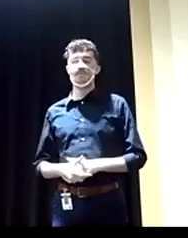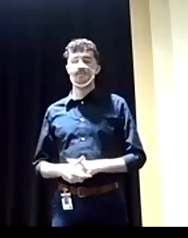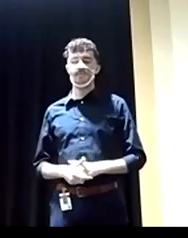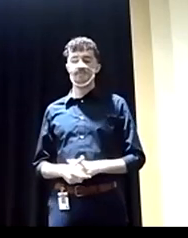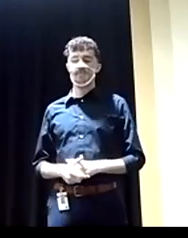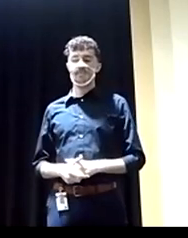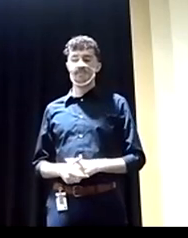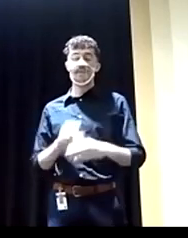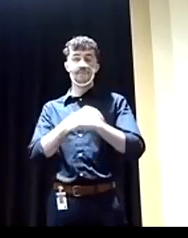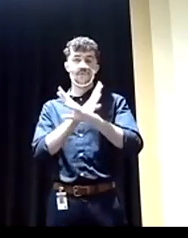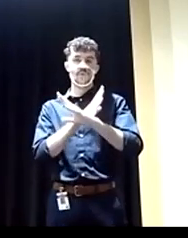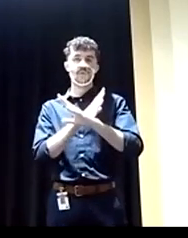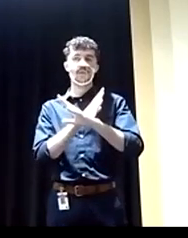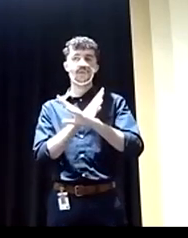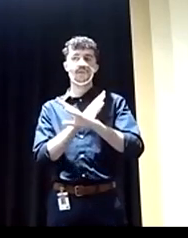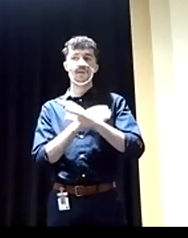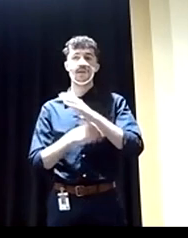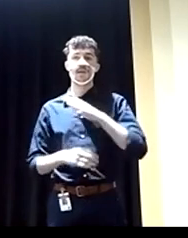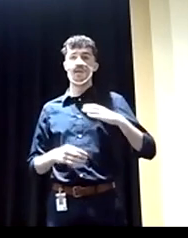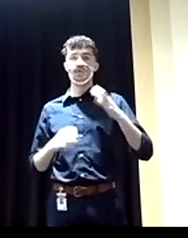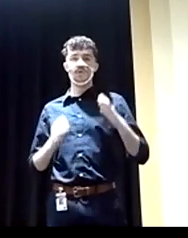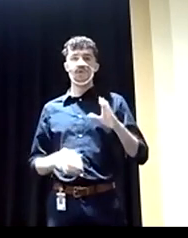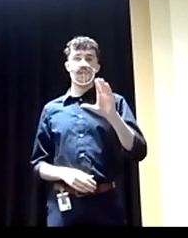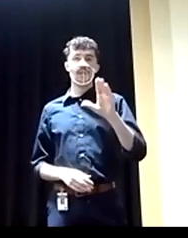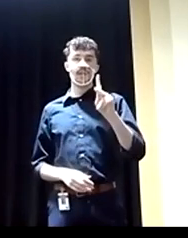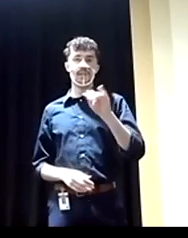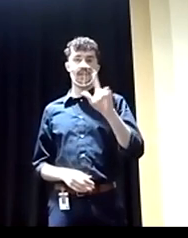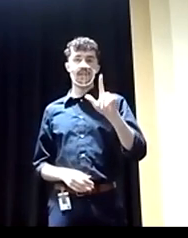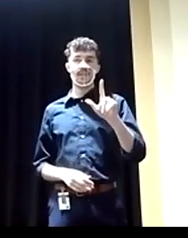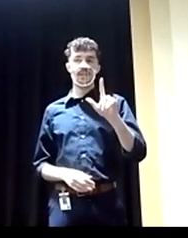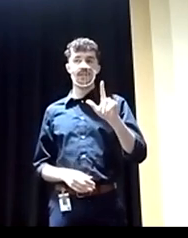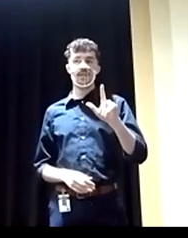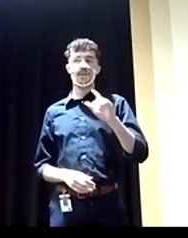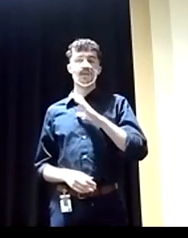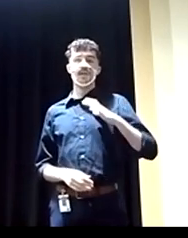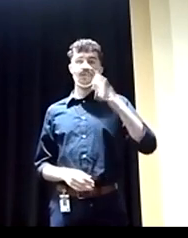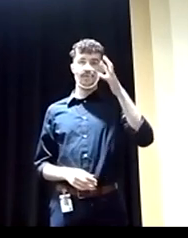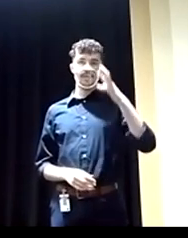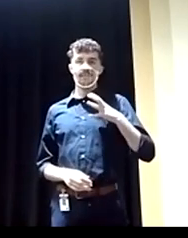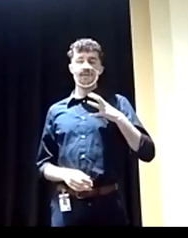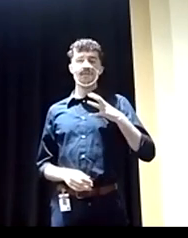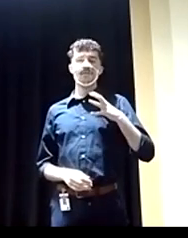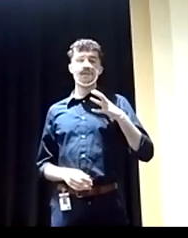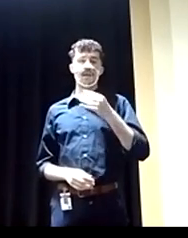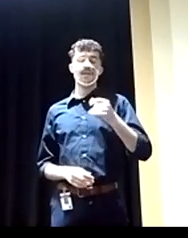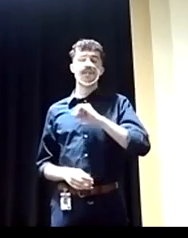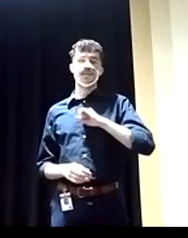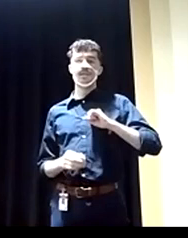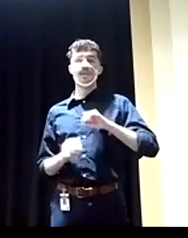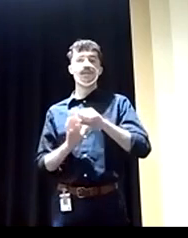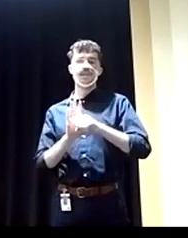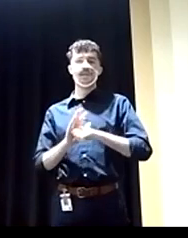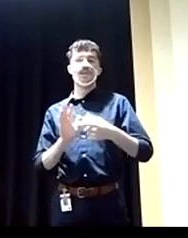And virtually, Councilor Khalil, Congressman Connor Lamb, and State Representative